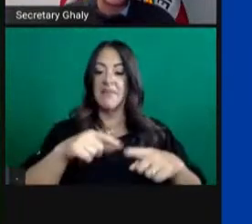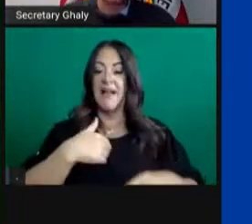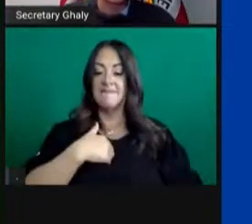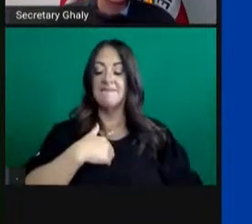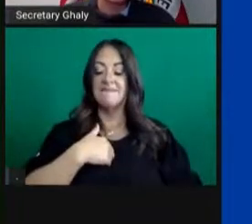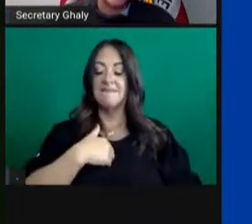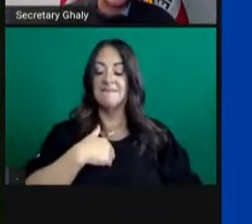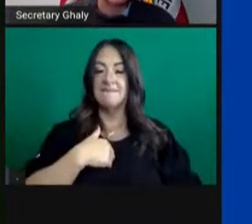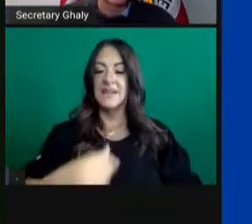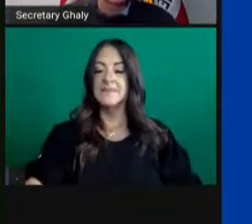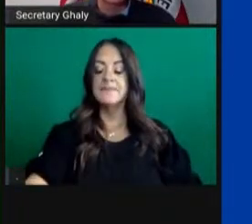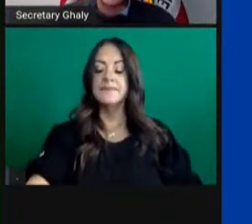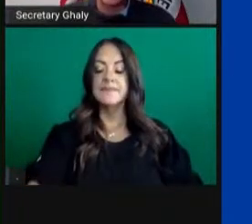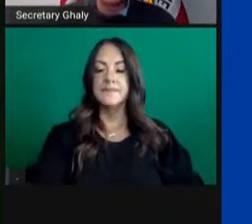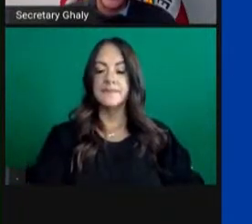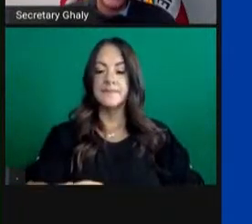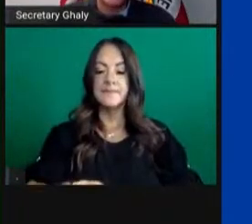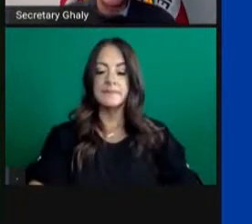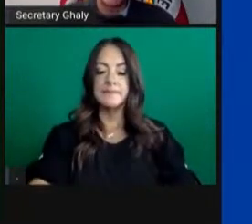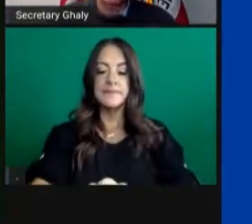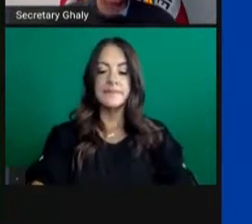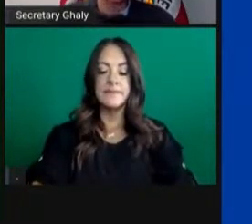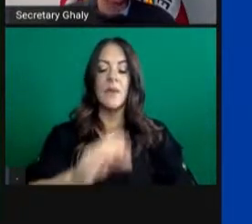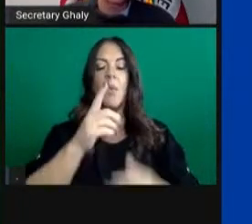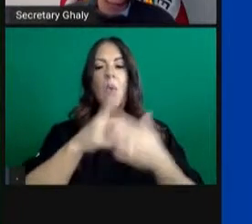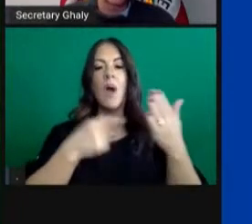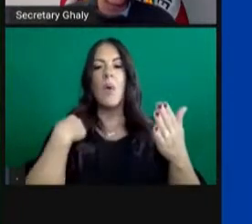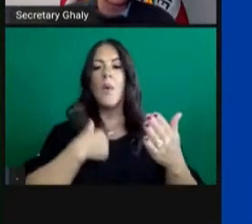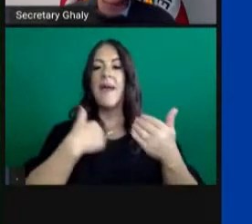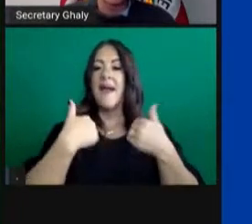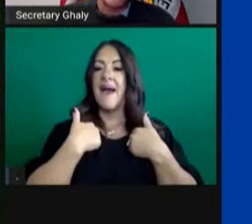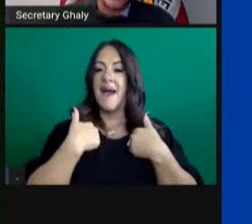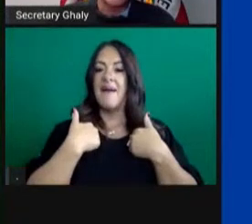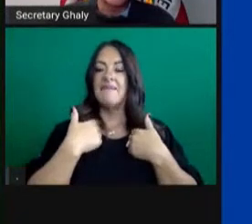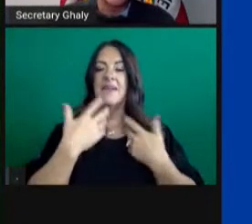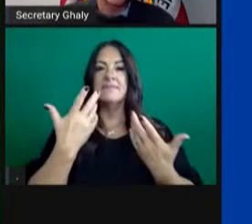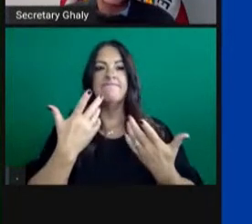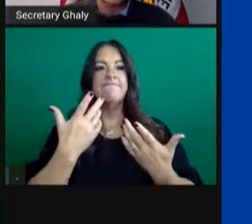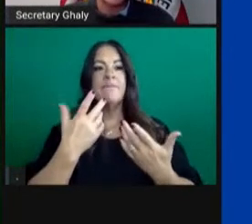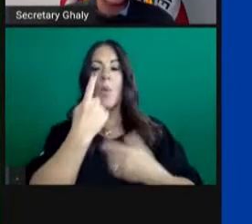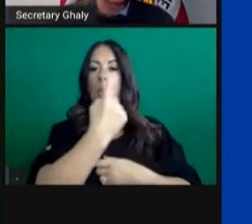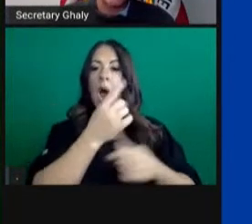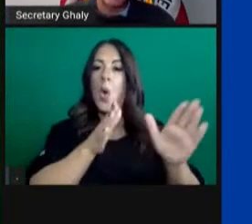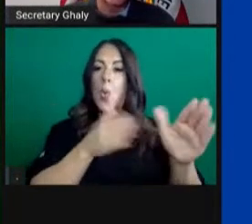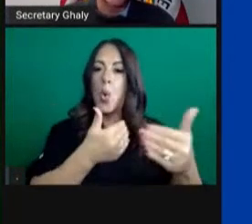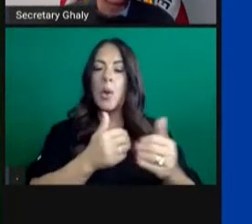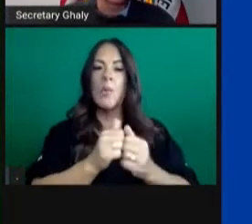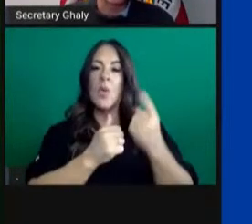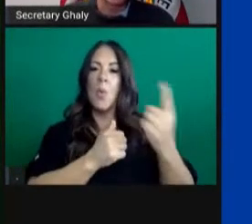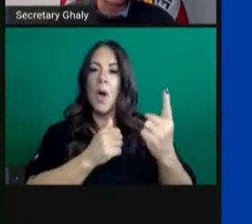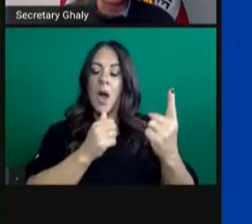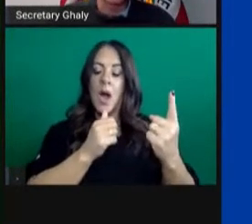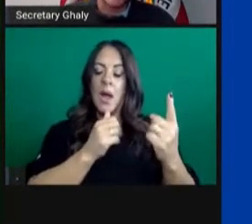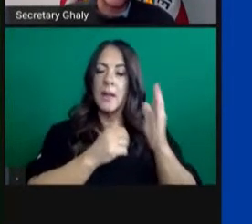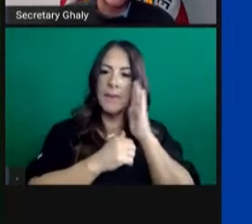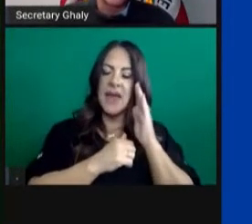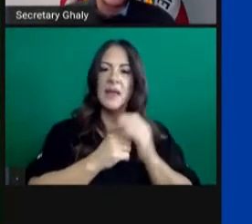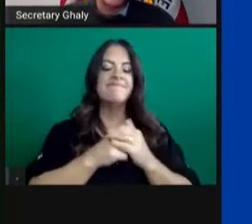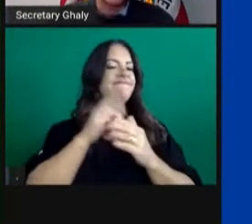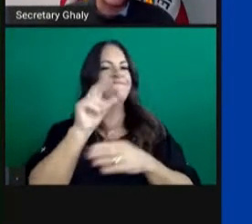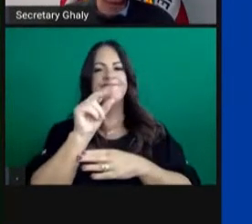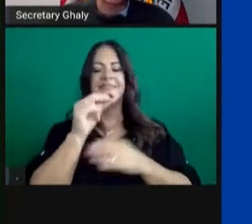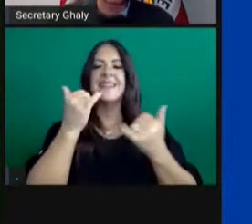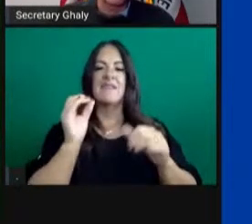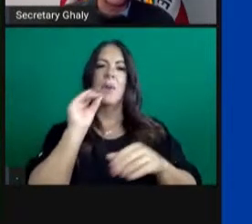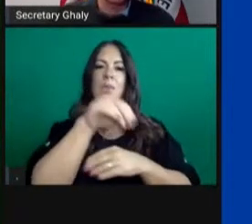what we'd expect, single bed, single rooms with single beds, double rooms or group rooms